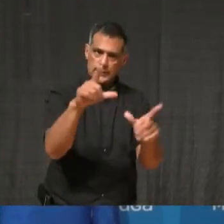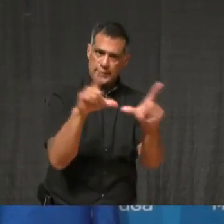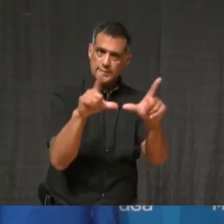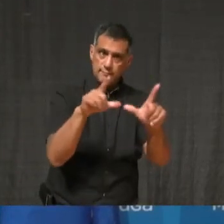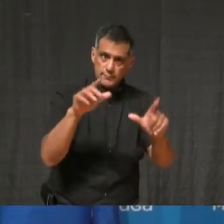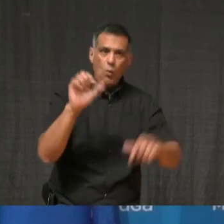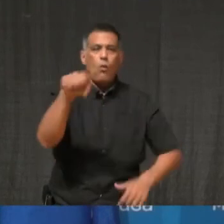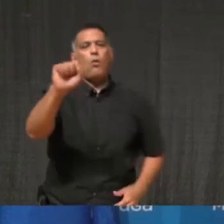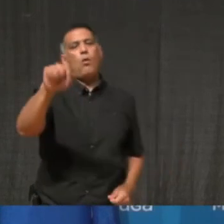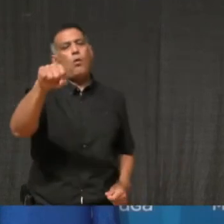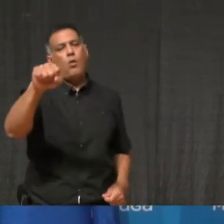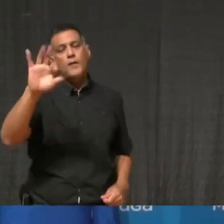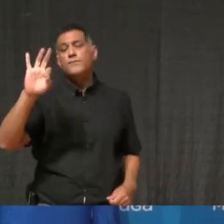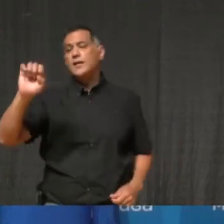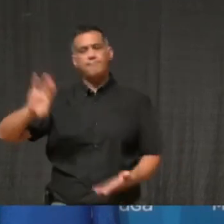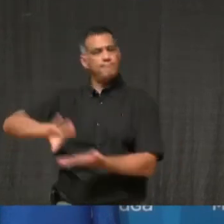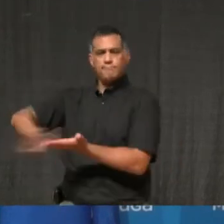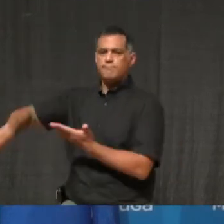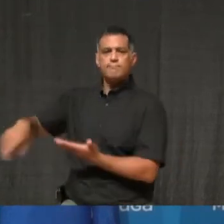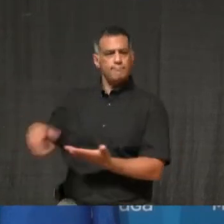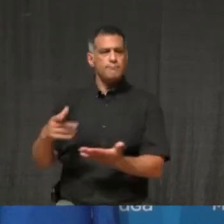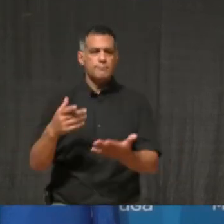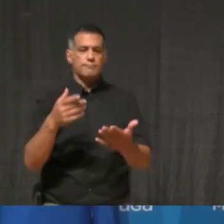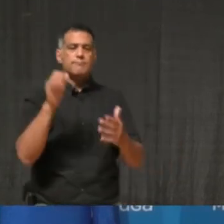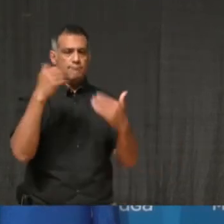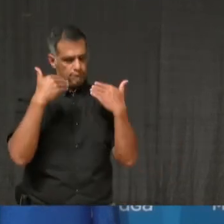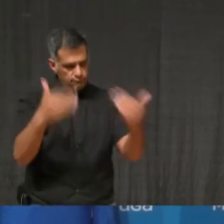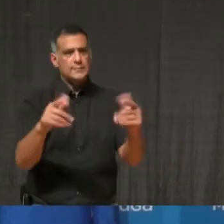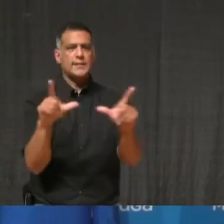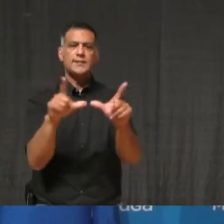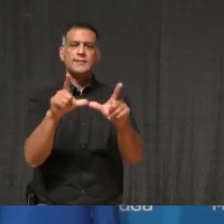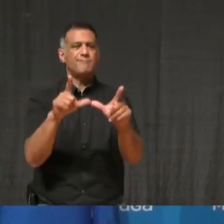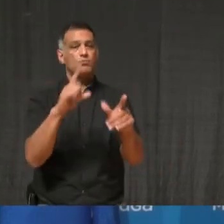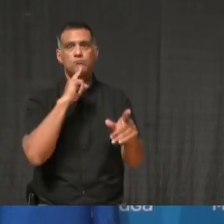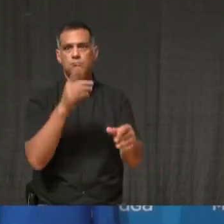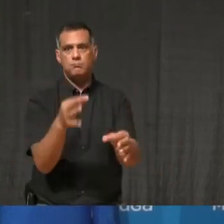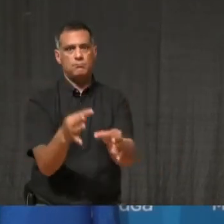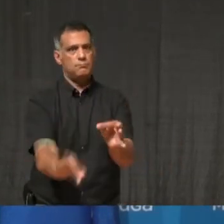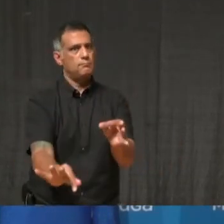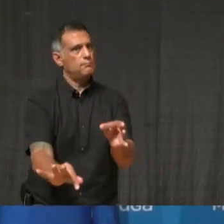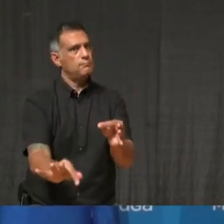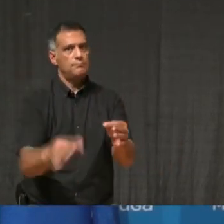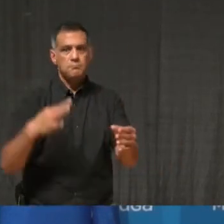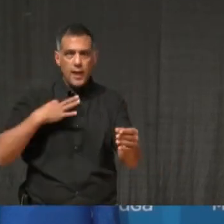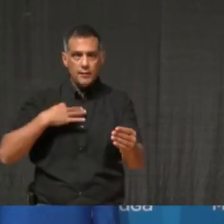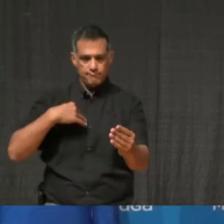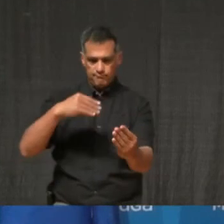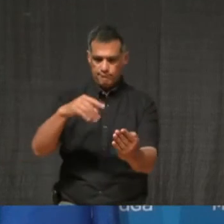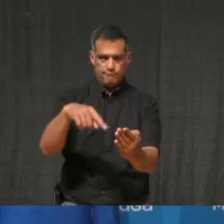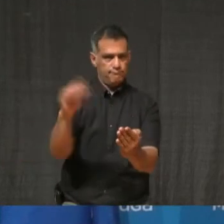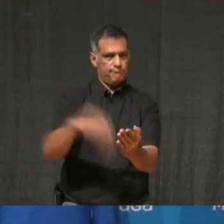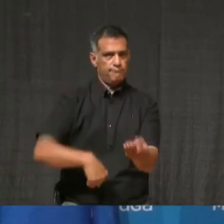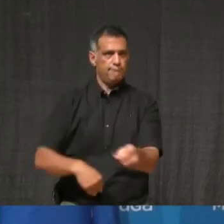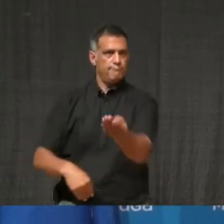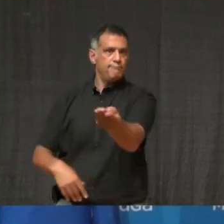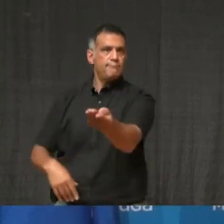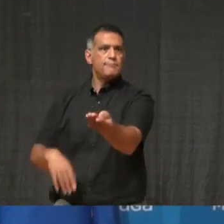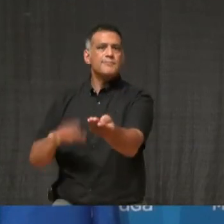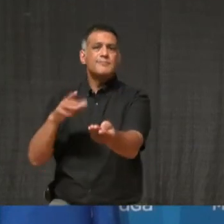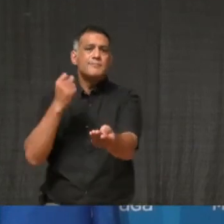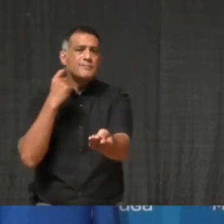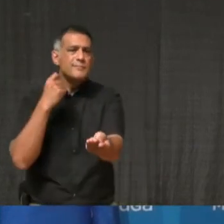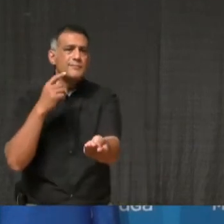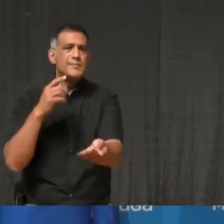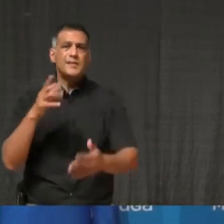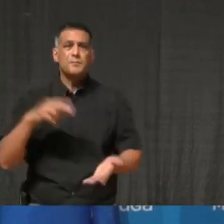make it very easy, simplified, so that patios could open in public spaces, in the parking lots behind their